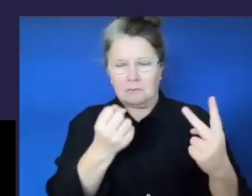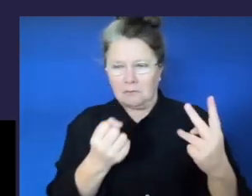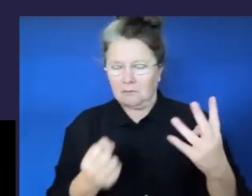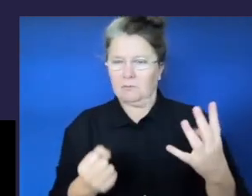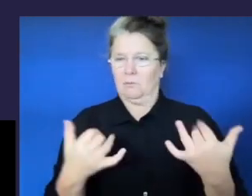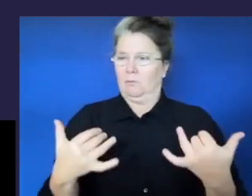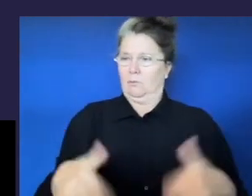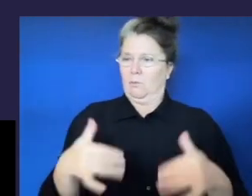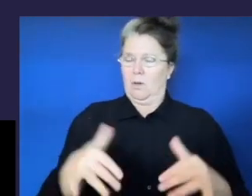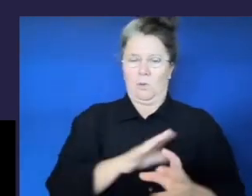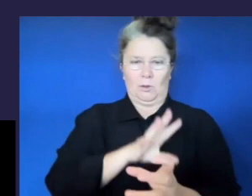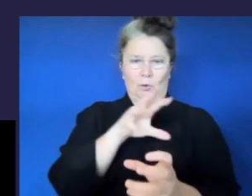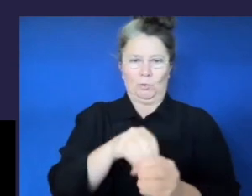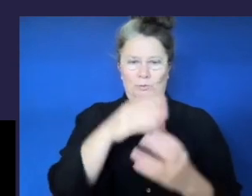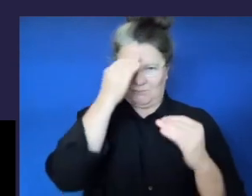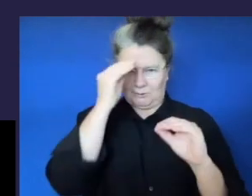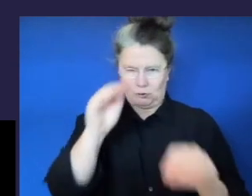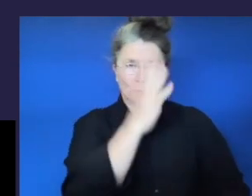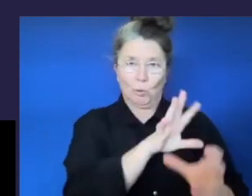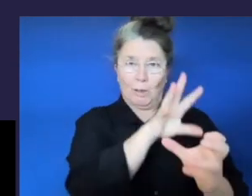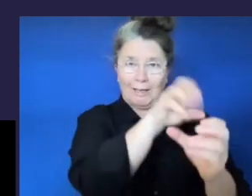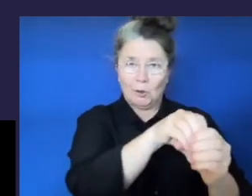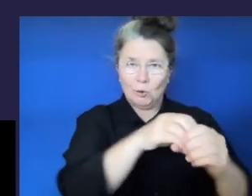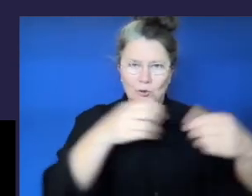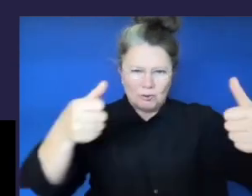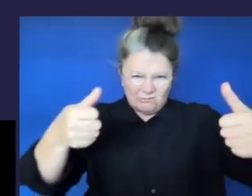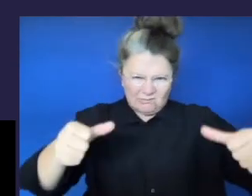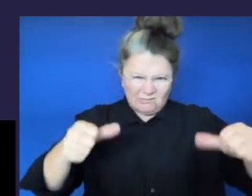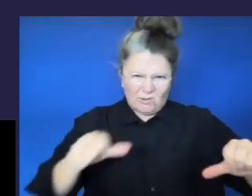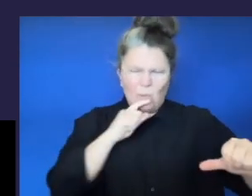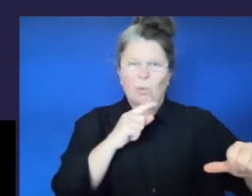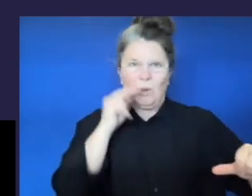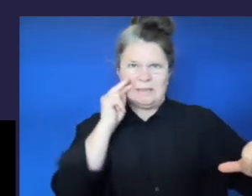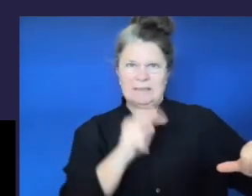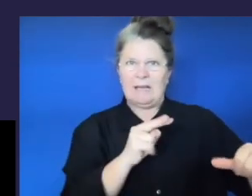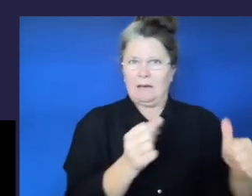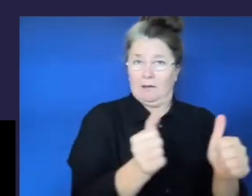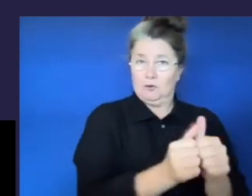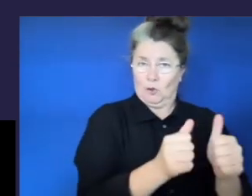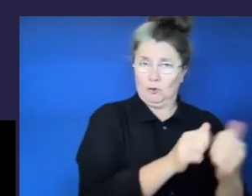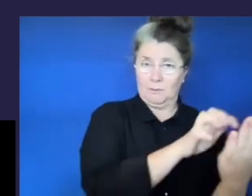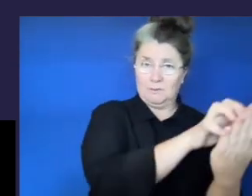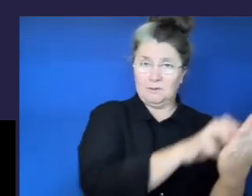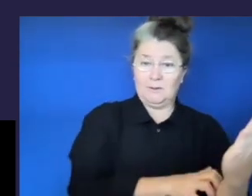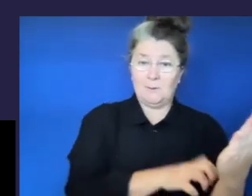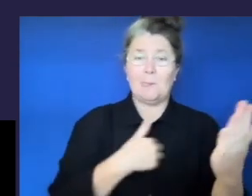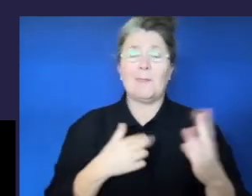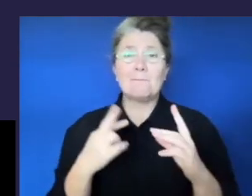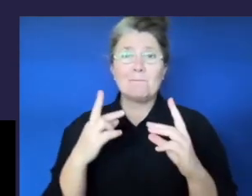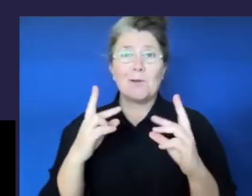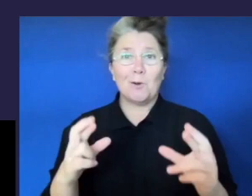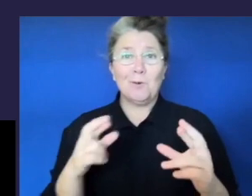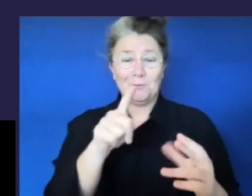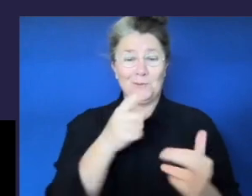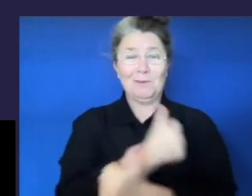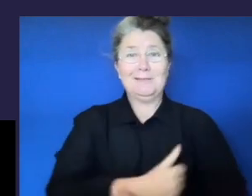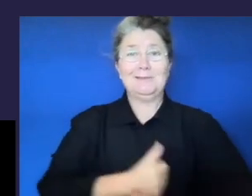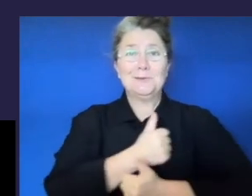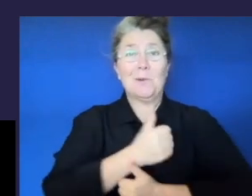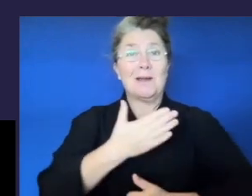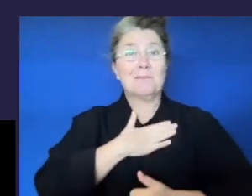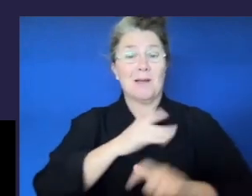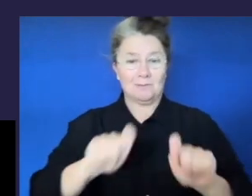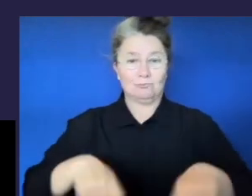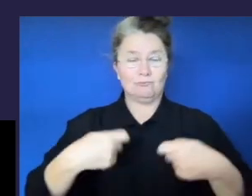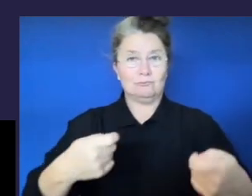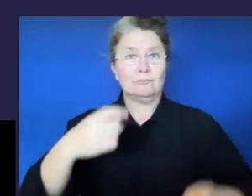be achieved and sustained. I hope you have enjoyed my presentation. I encourage you to engage in